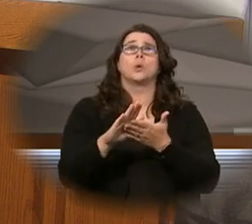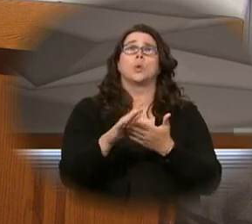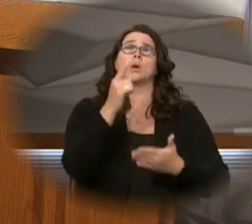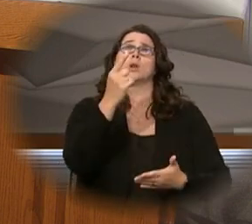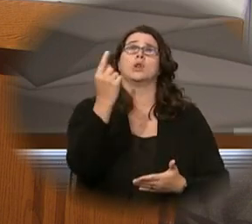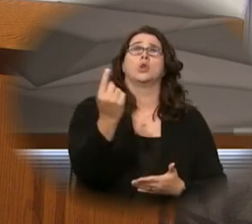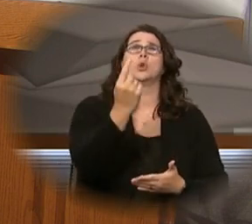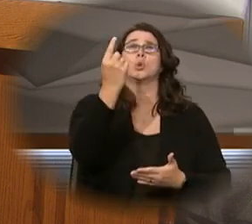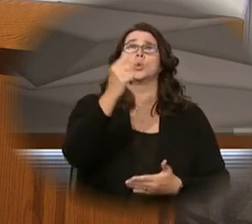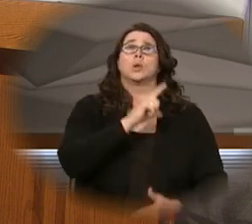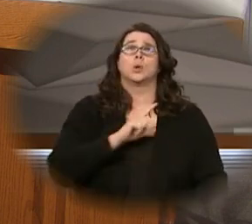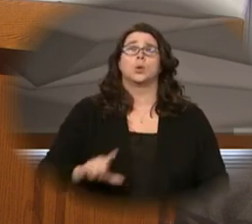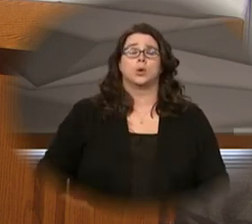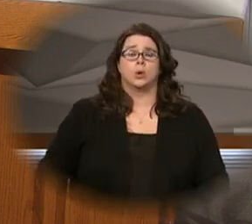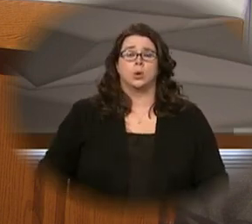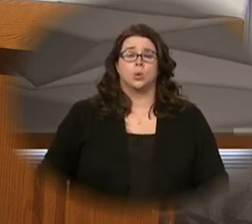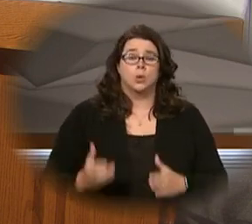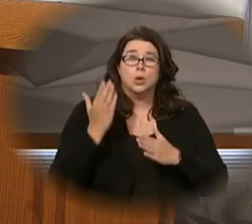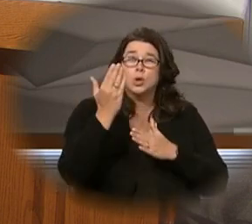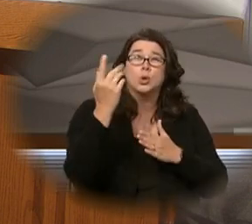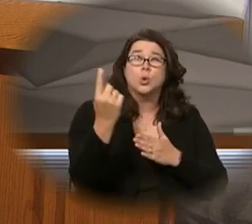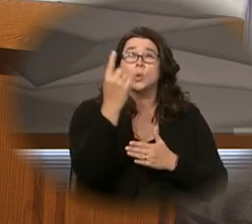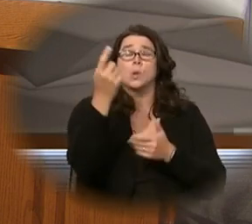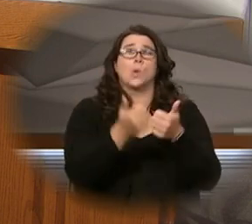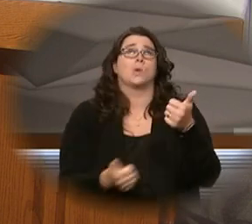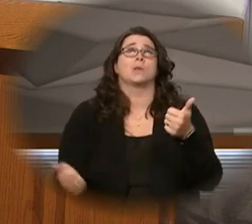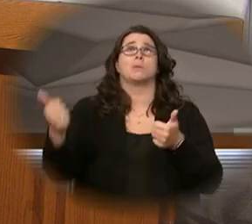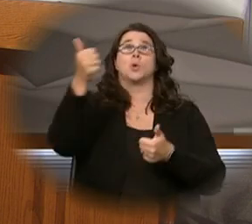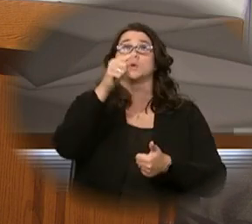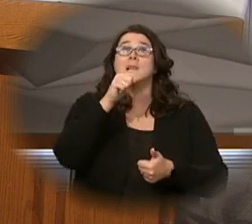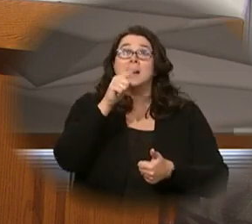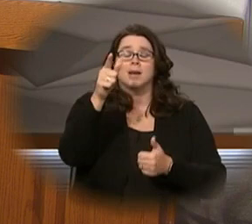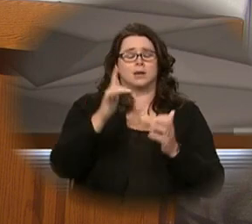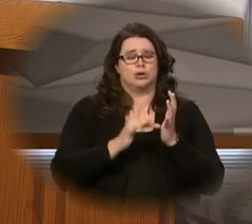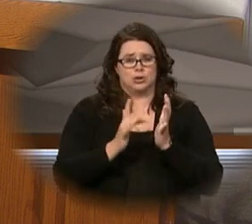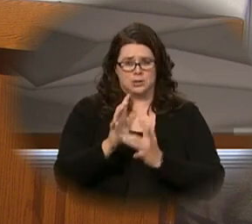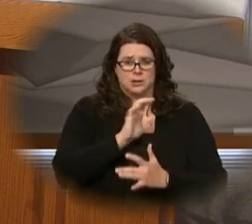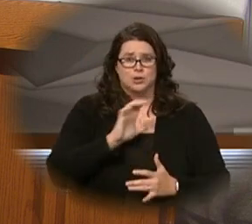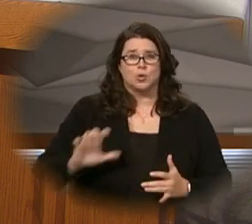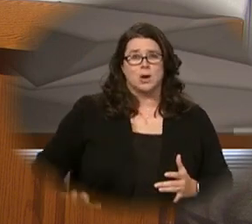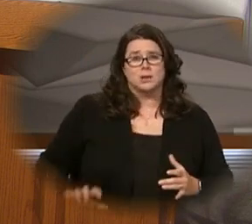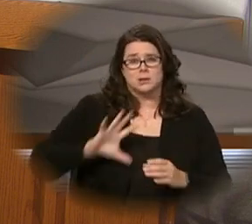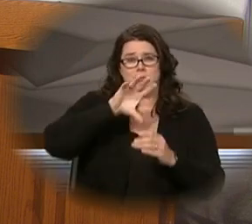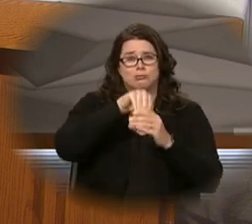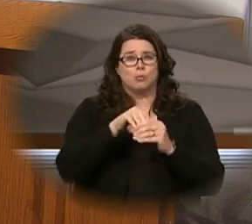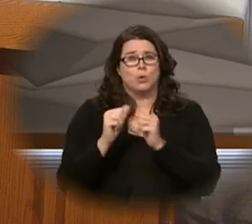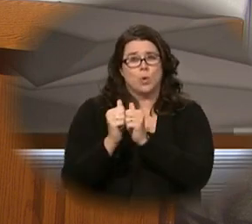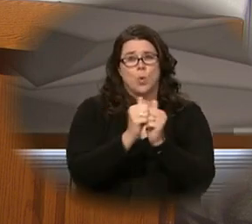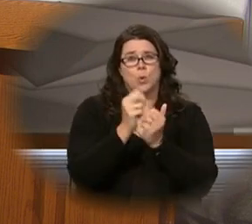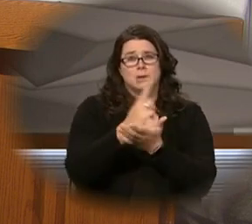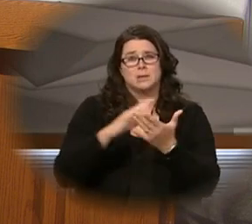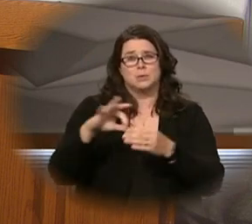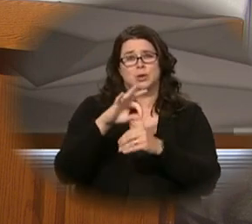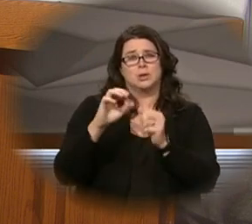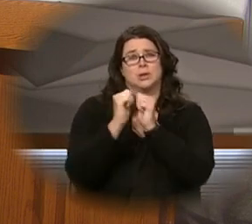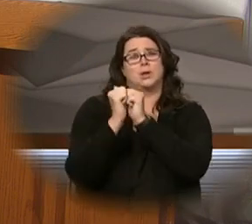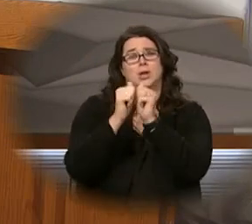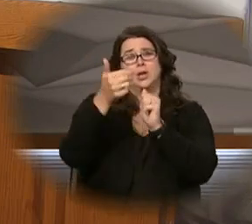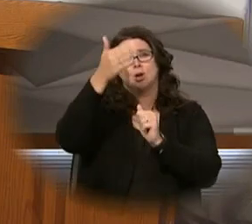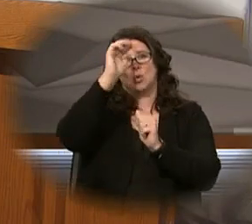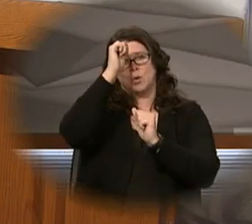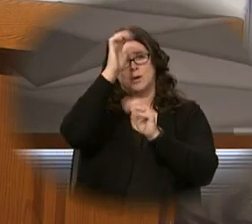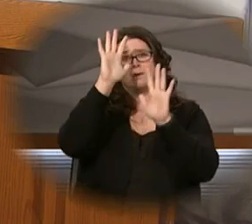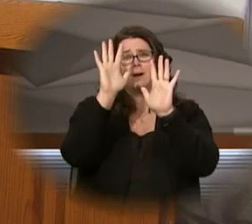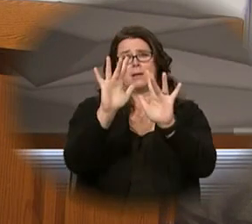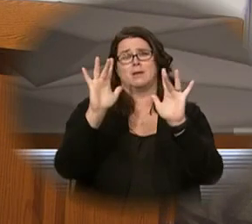are the Holy One you alone are the Lord you alone are the Most High Jesus Christ with the Holy Spirit